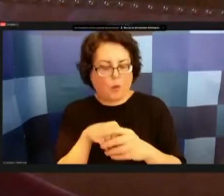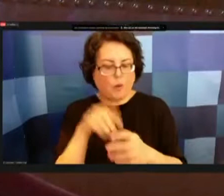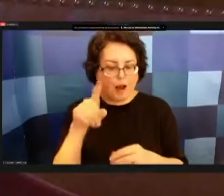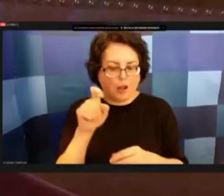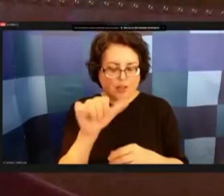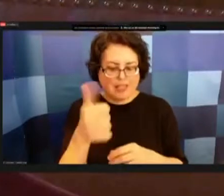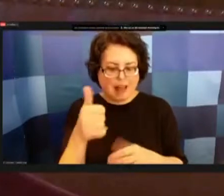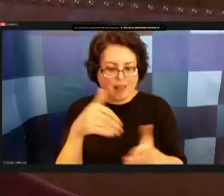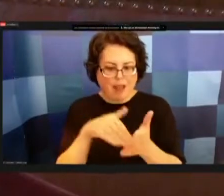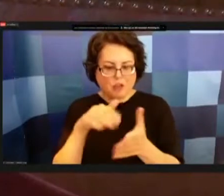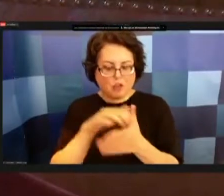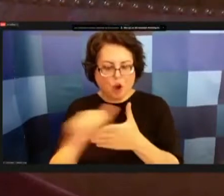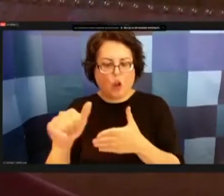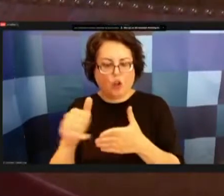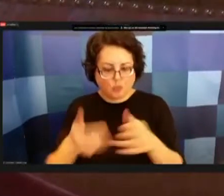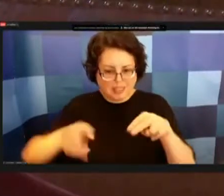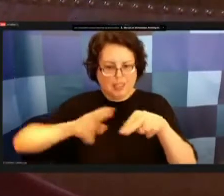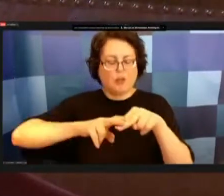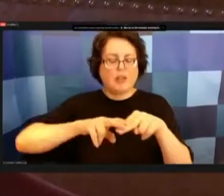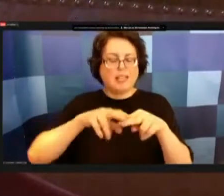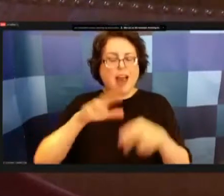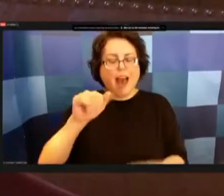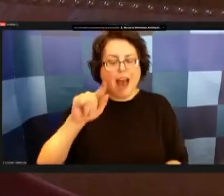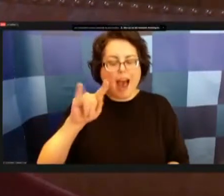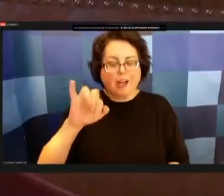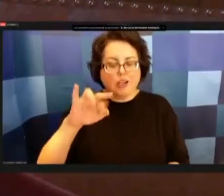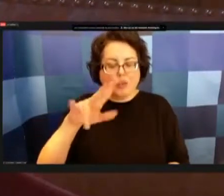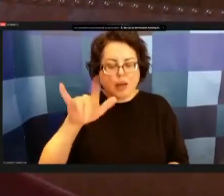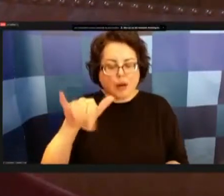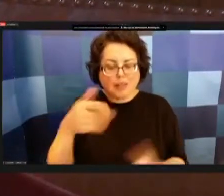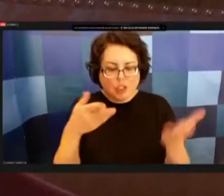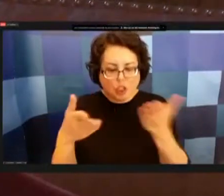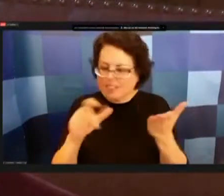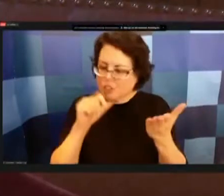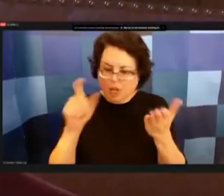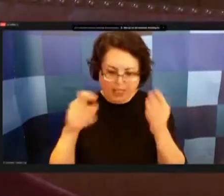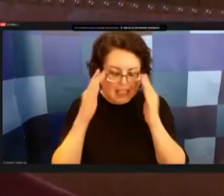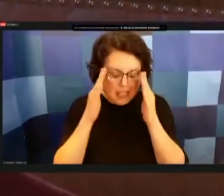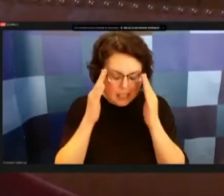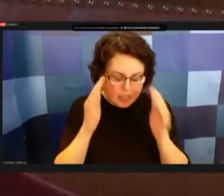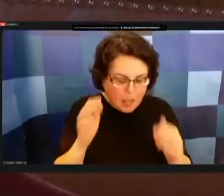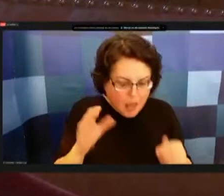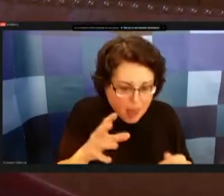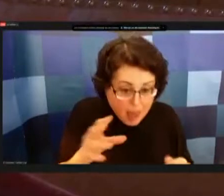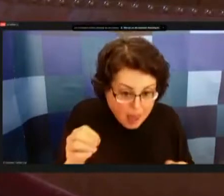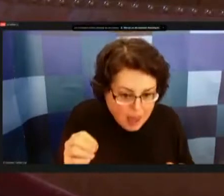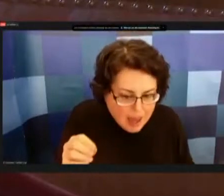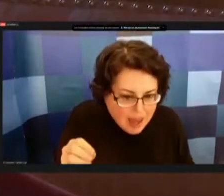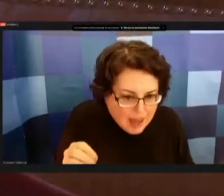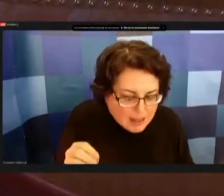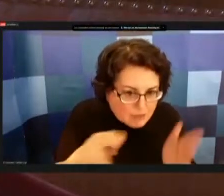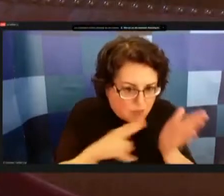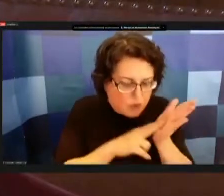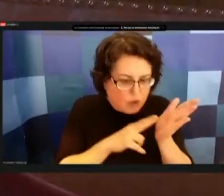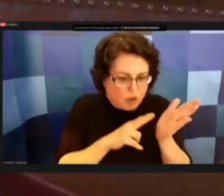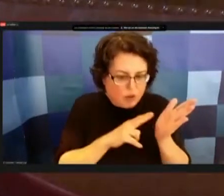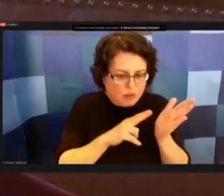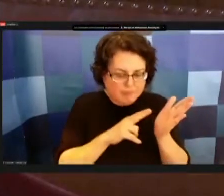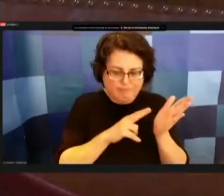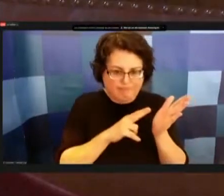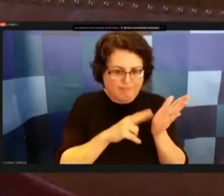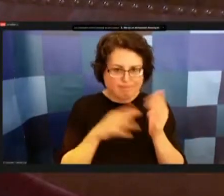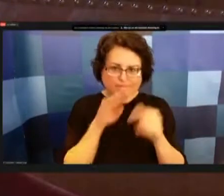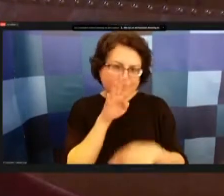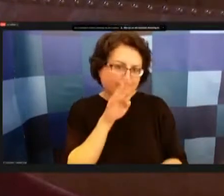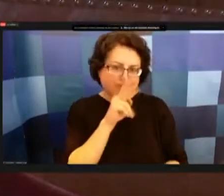actuary uh service is not needed and the pcrg contract was reduced um